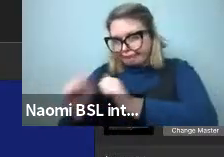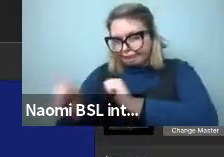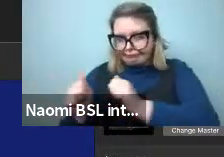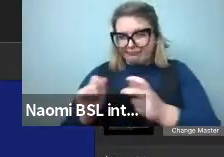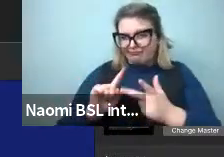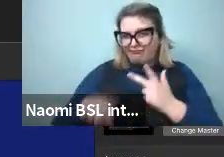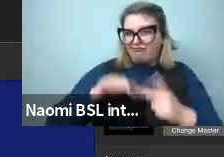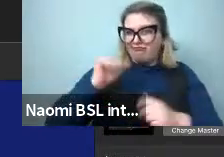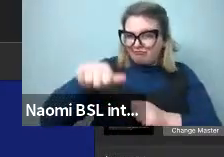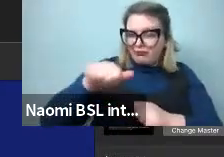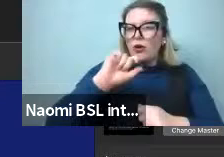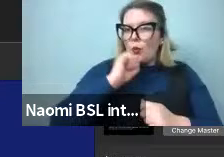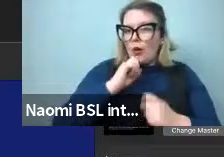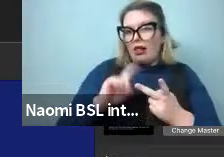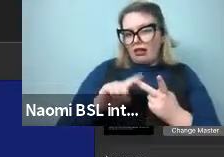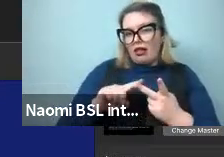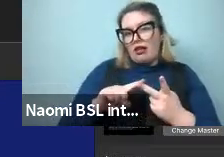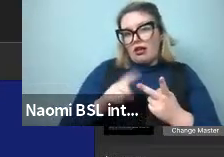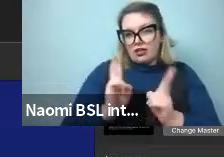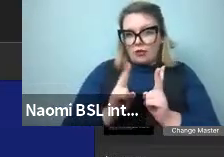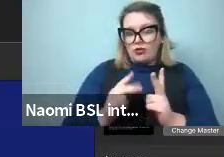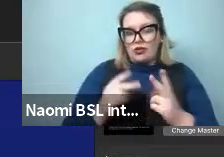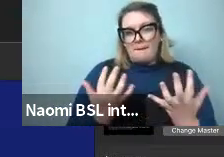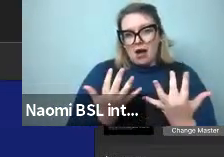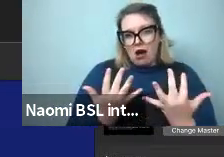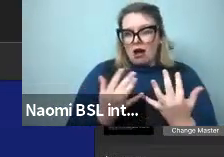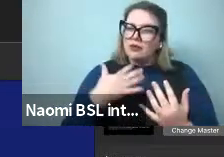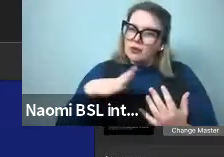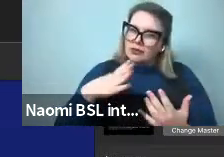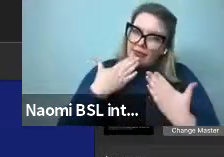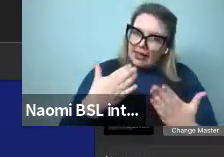Mark Schofield in future weeks as well. So I'd like to thank them all.